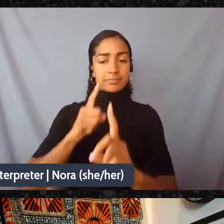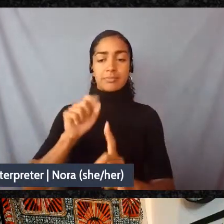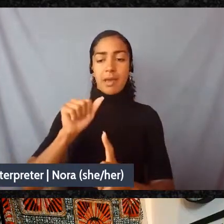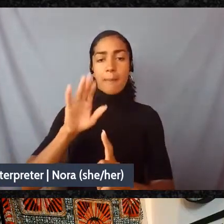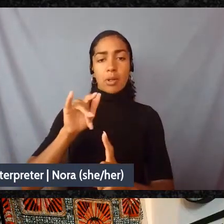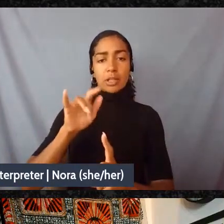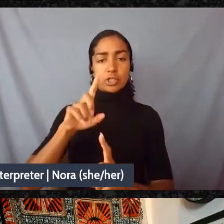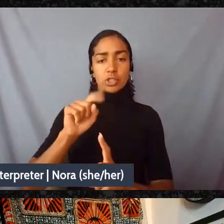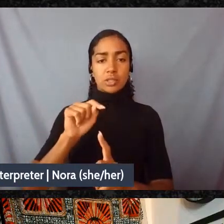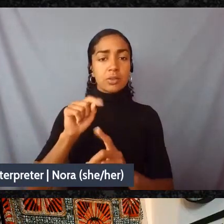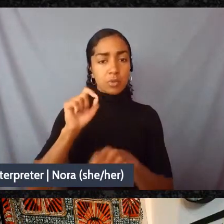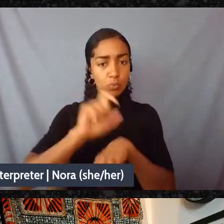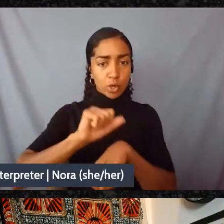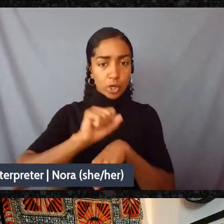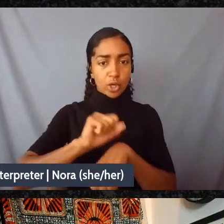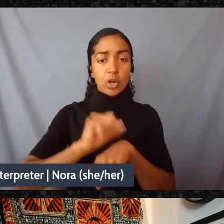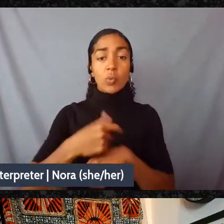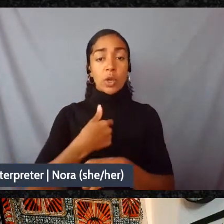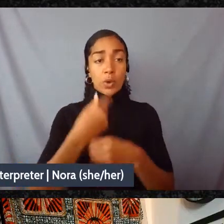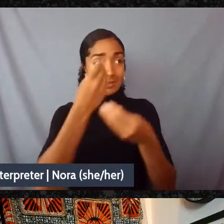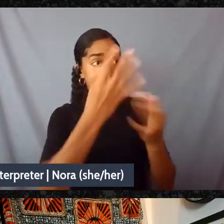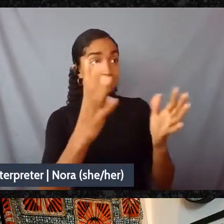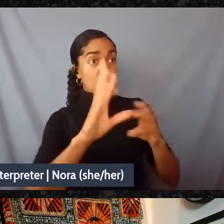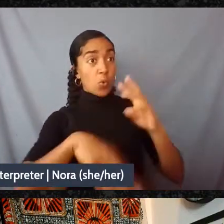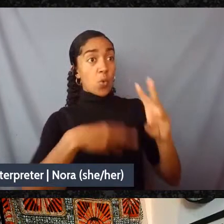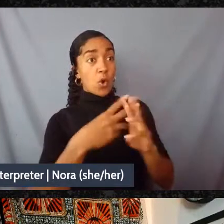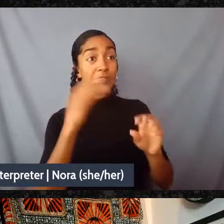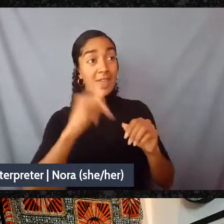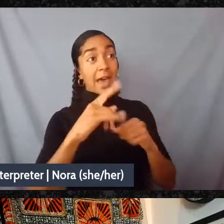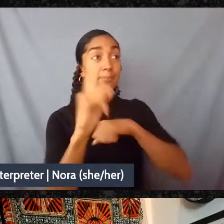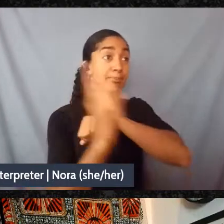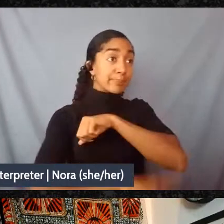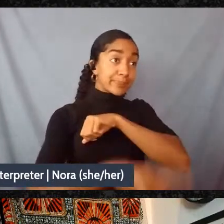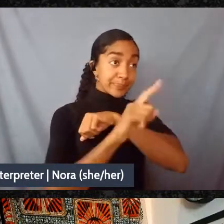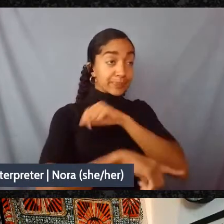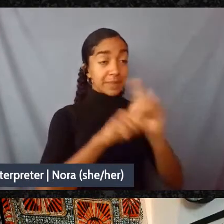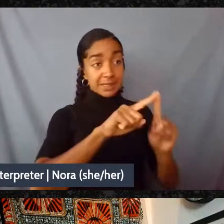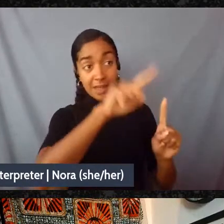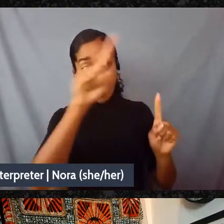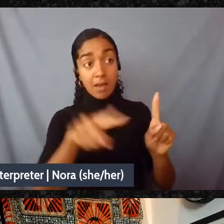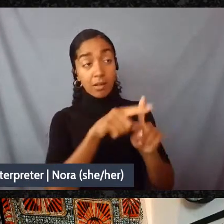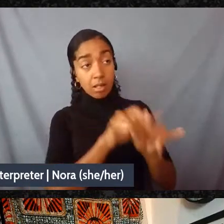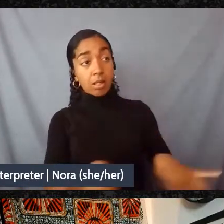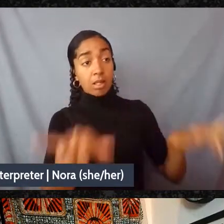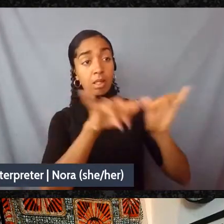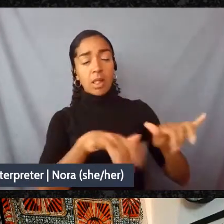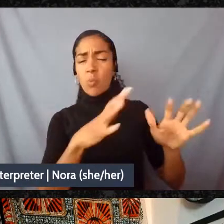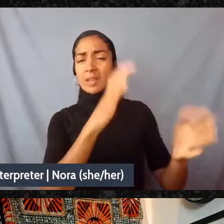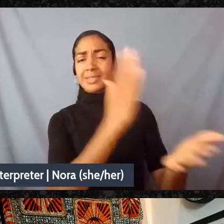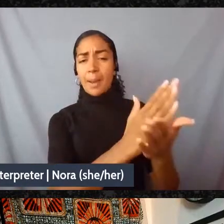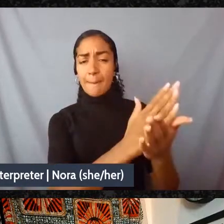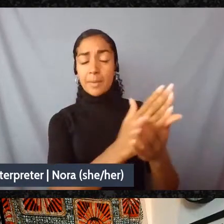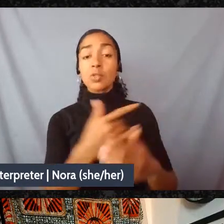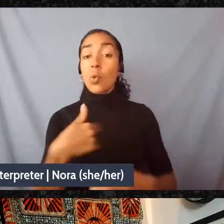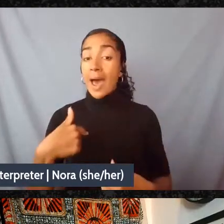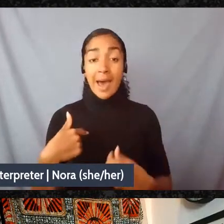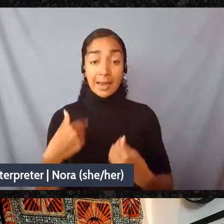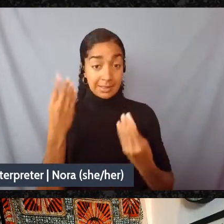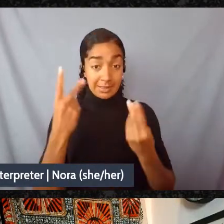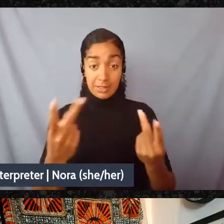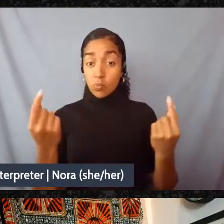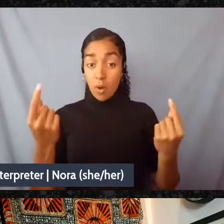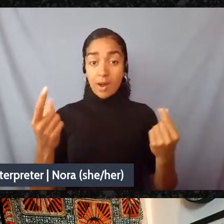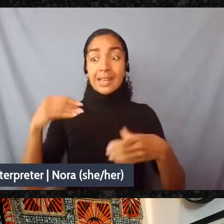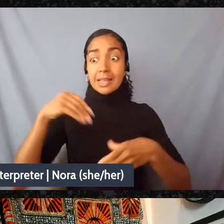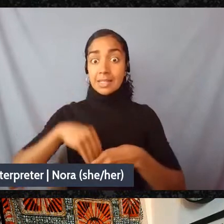world, we want to stop the punitive cycle. We want to stop the punitive cycle. And so then one of the things I keep looking at is inside of movement,